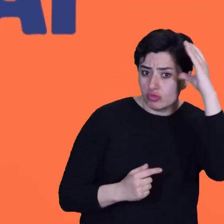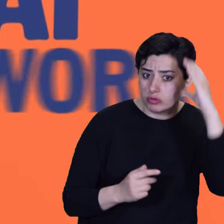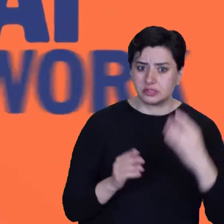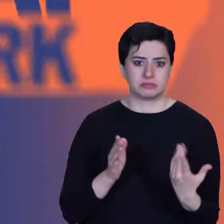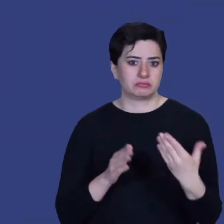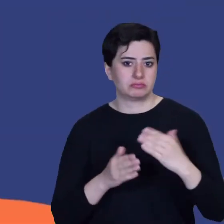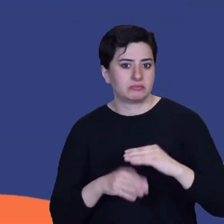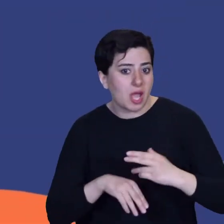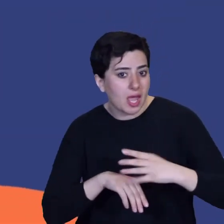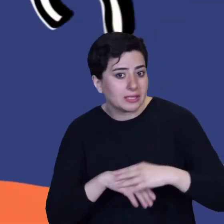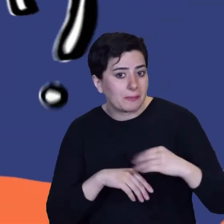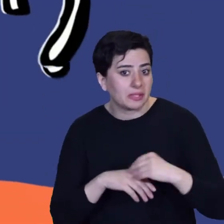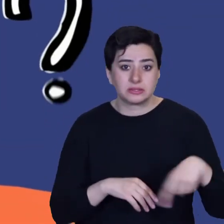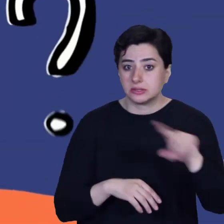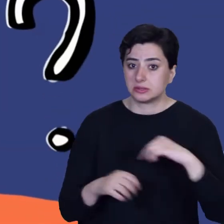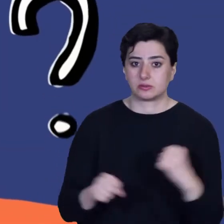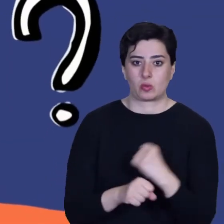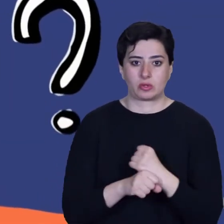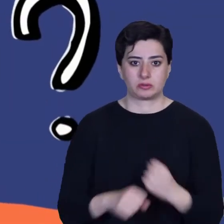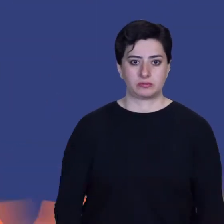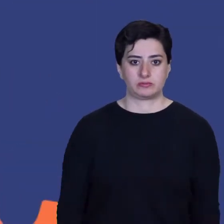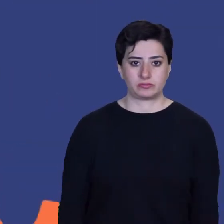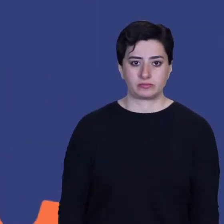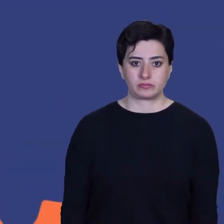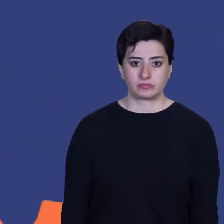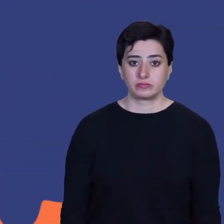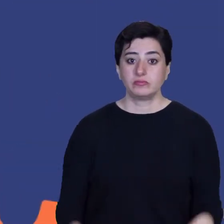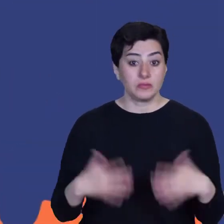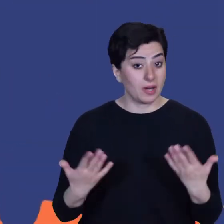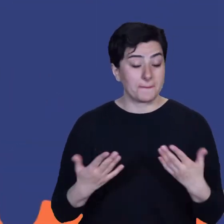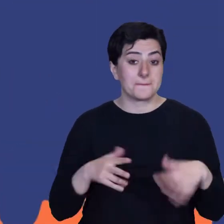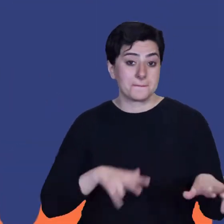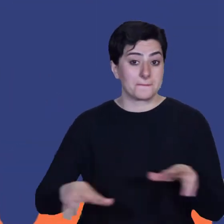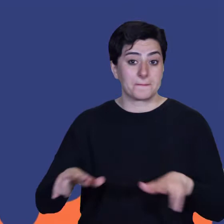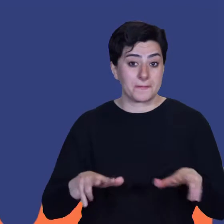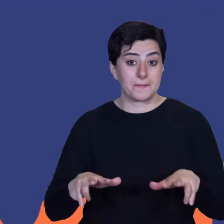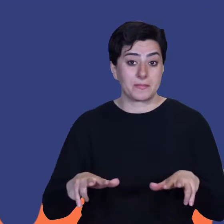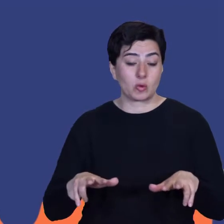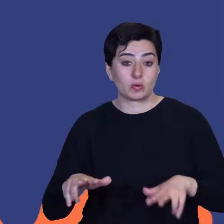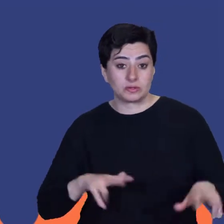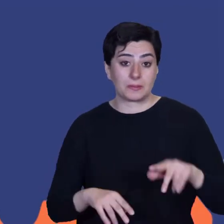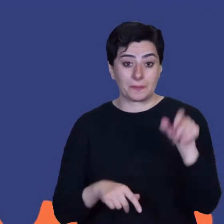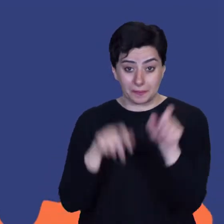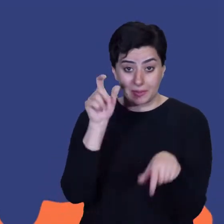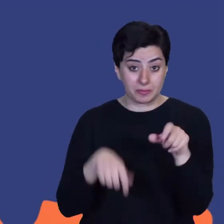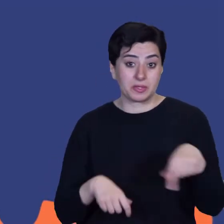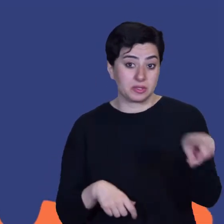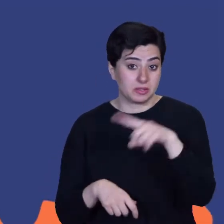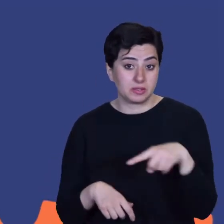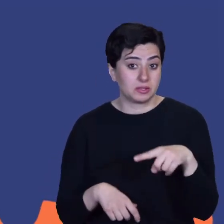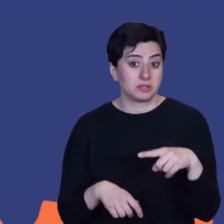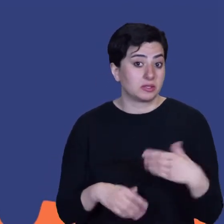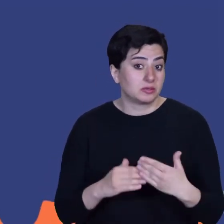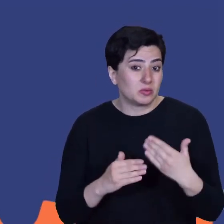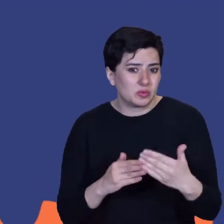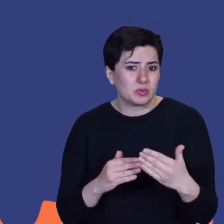What does the Sendai framework expect to do? When the plan is implemented by people like you, it will mean that